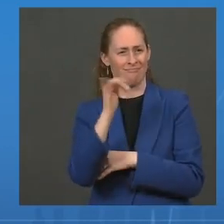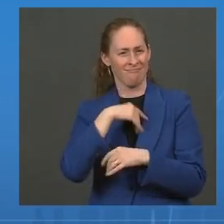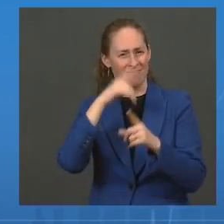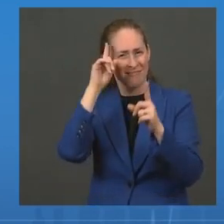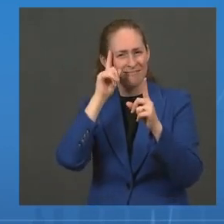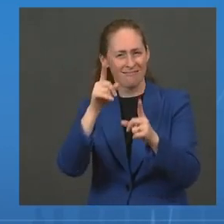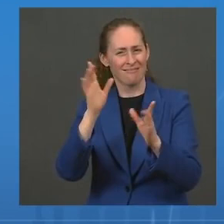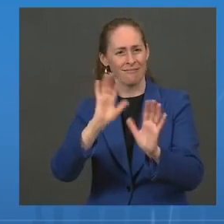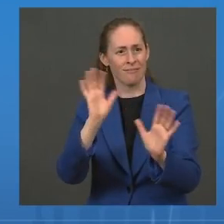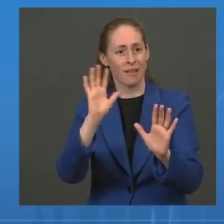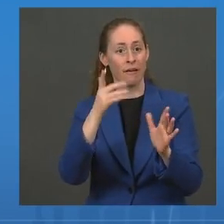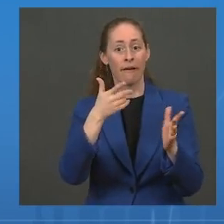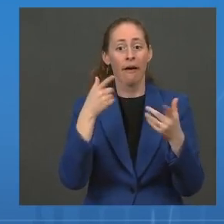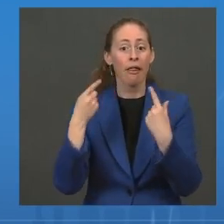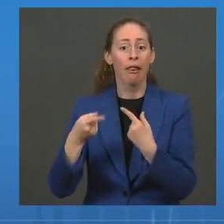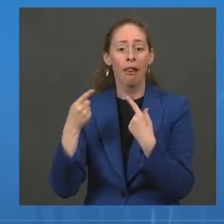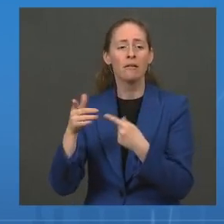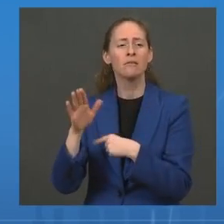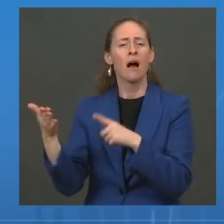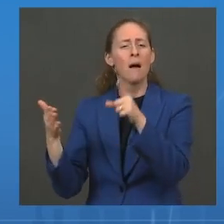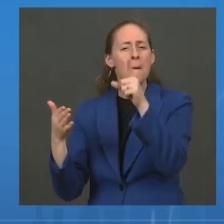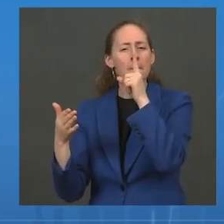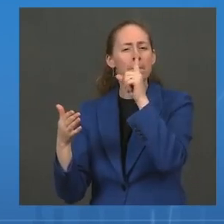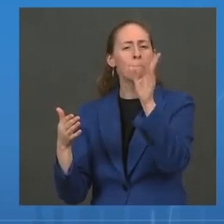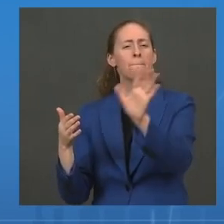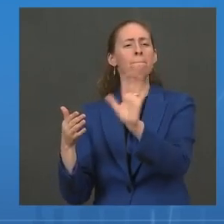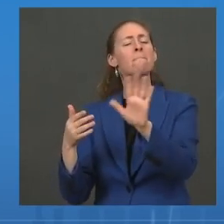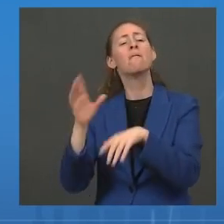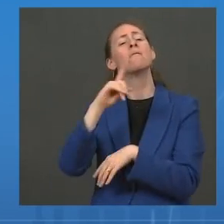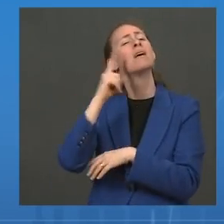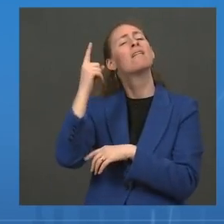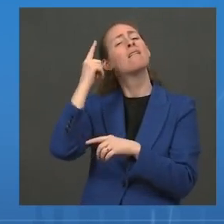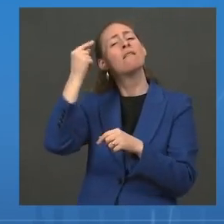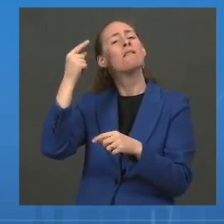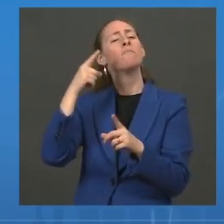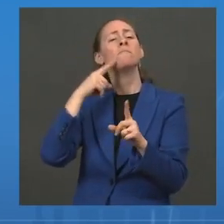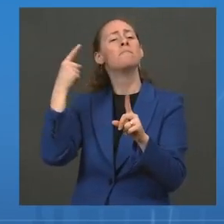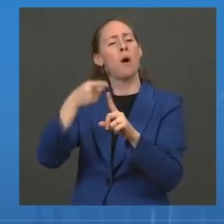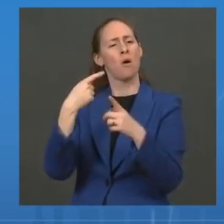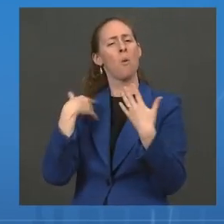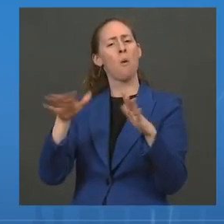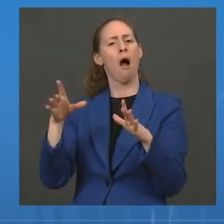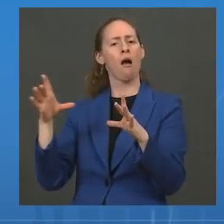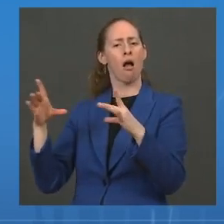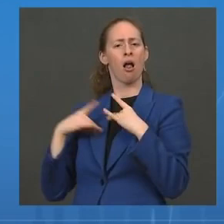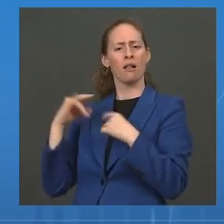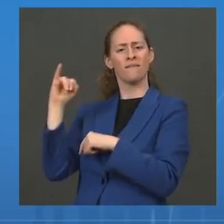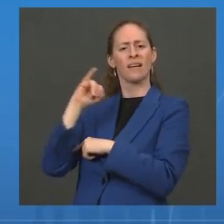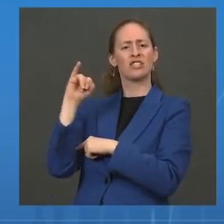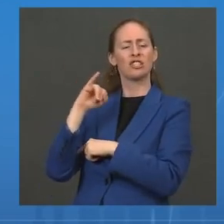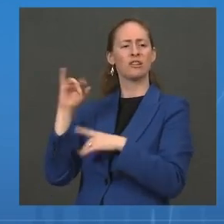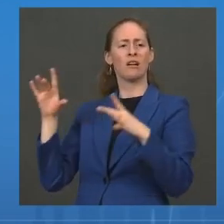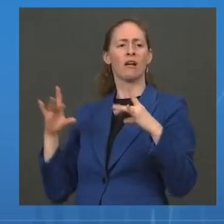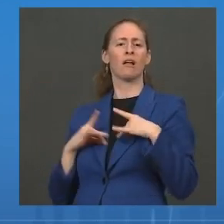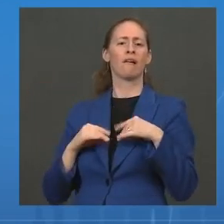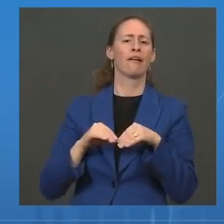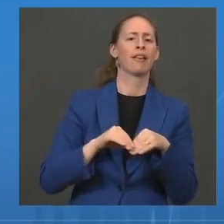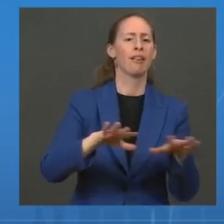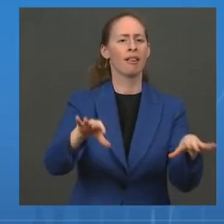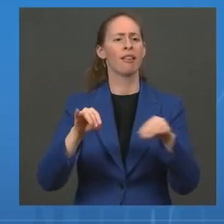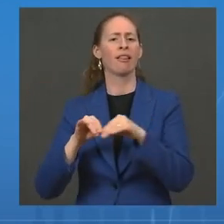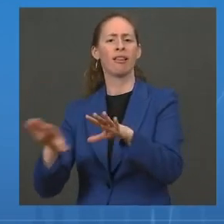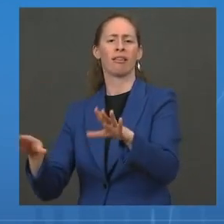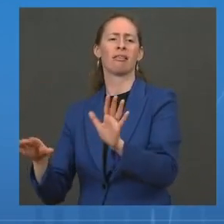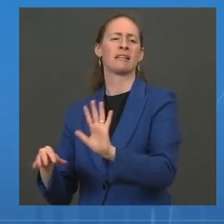But you're also going to diminish infections in individuals. Obviously, no vaccine is 100 percent protective